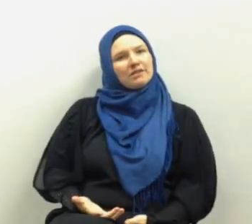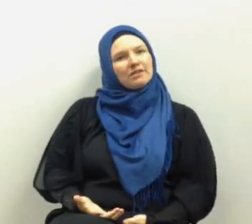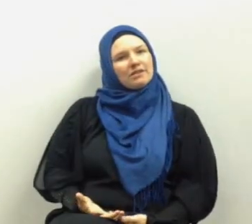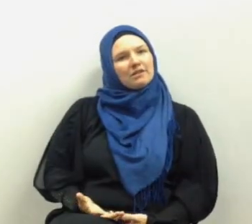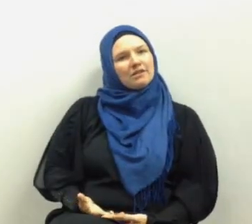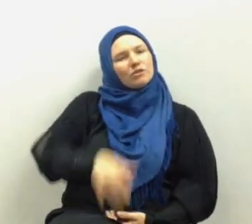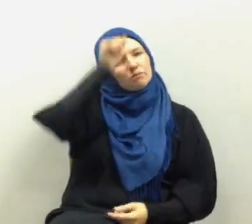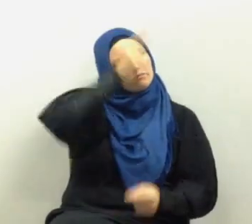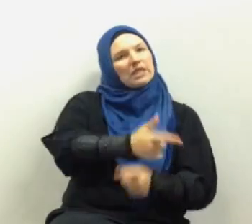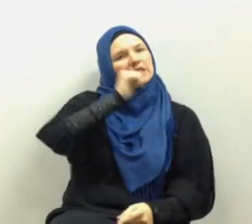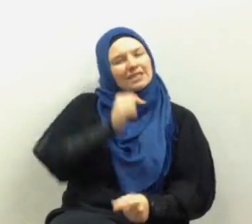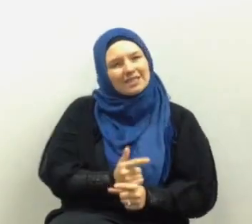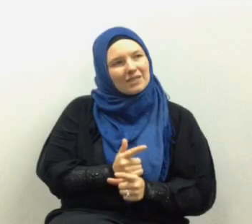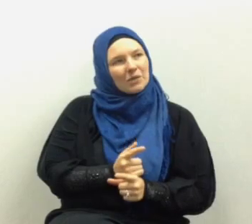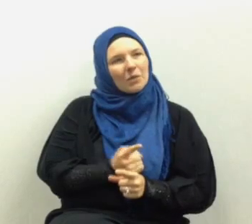sisters